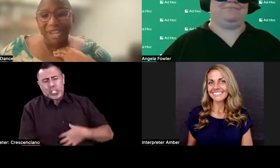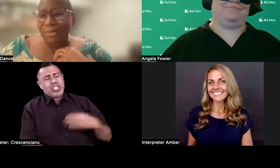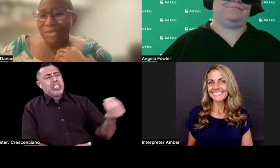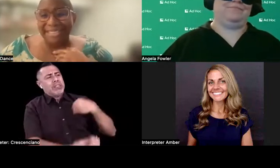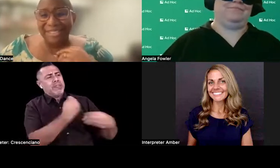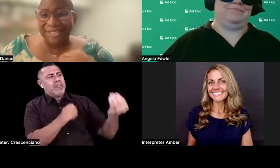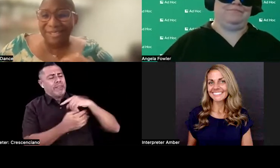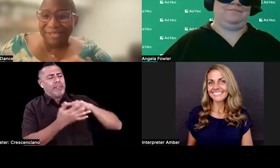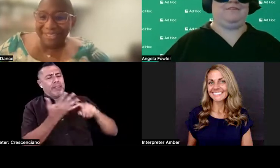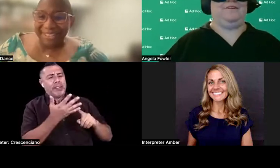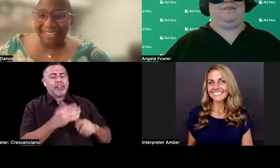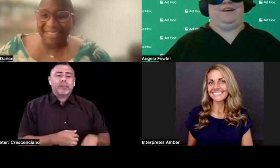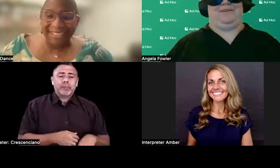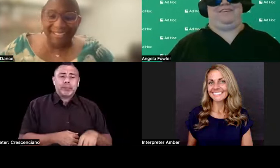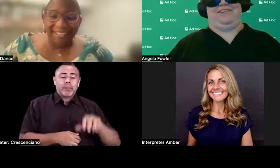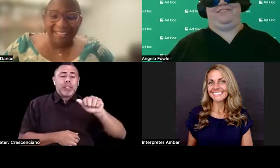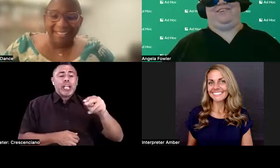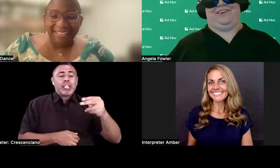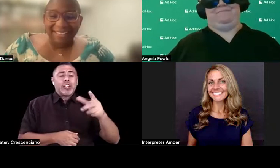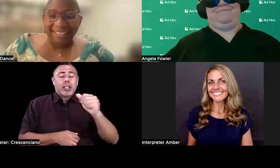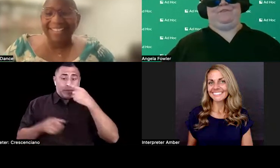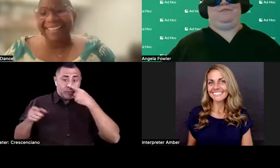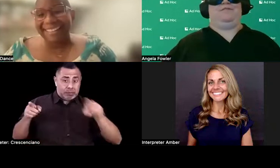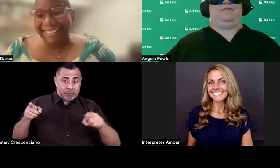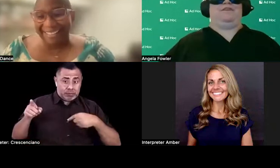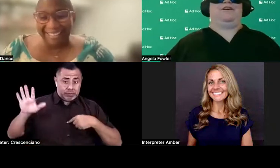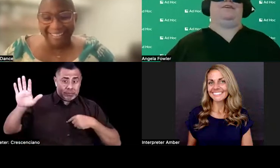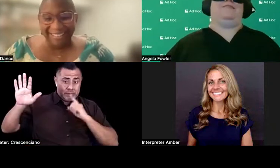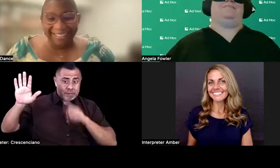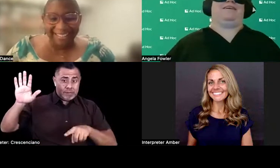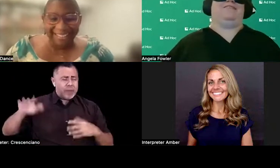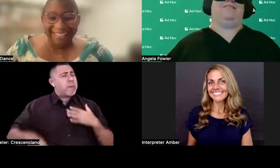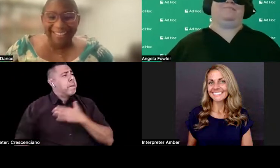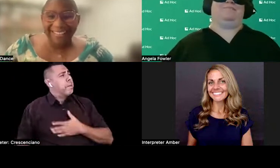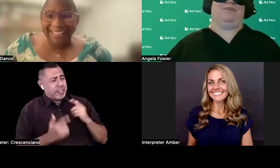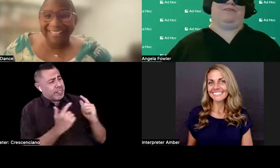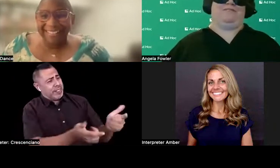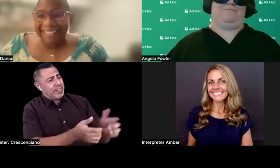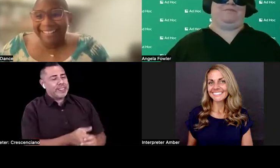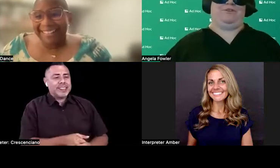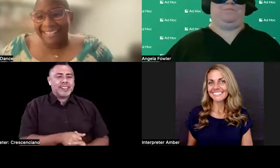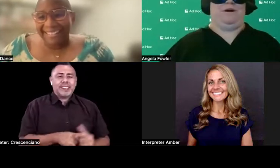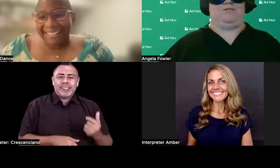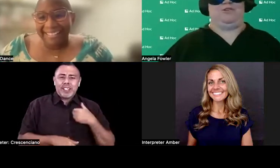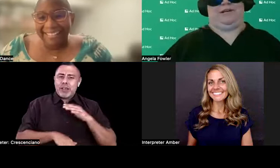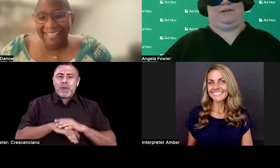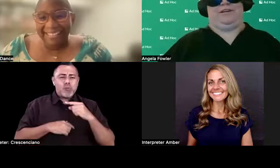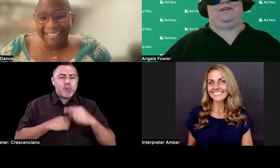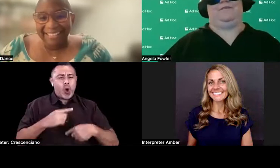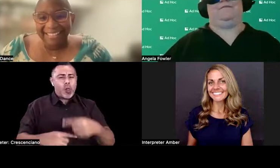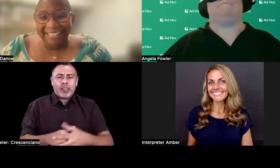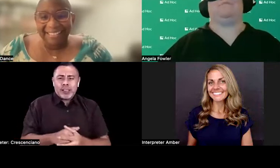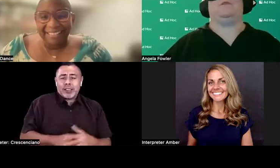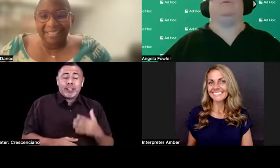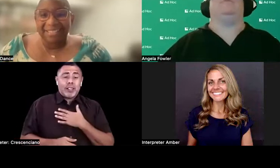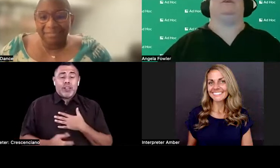that? Oh, please do. I'm kind of on a roll here. And my current employer responds quickly.